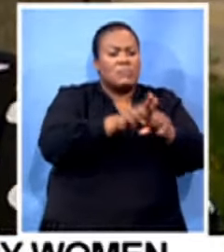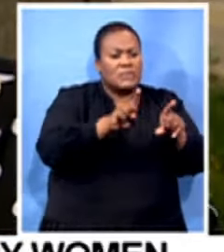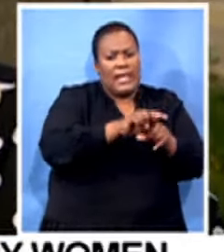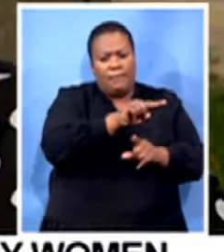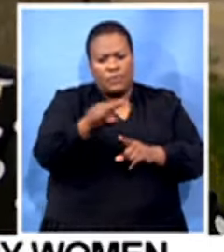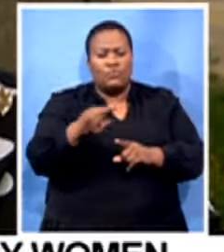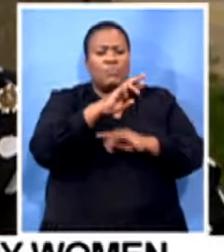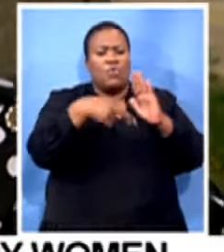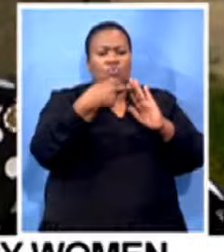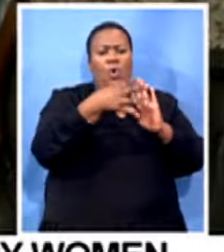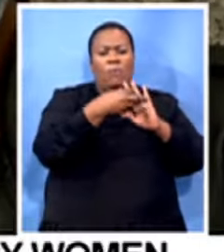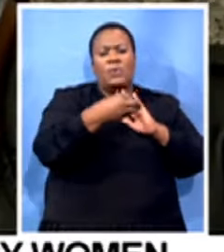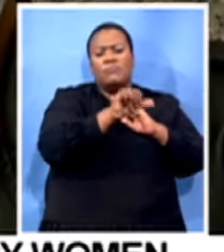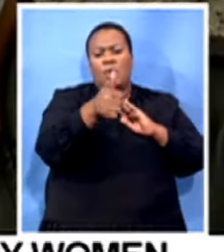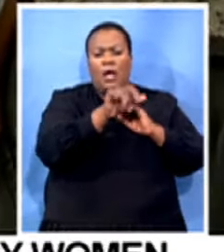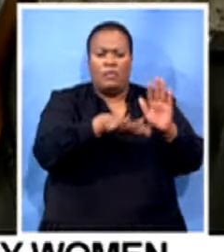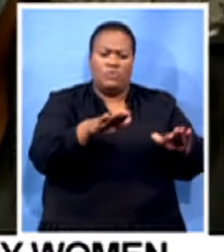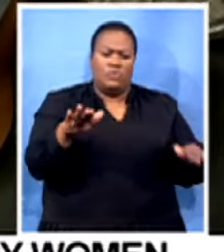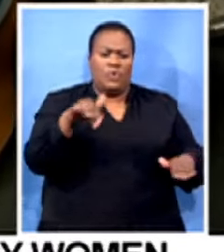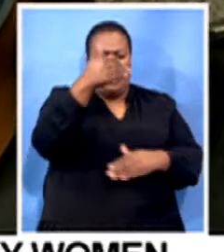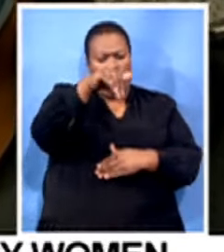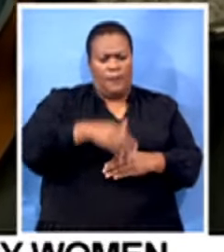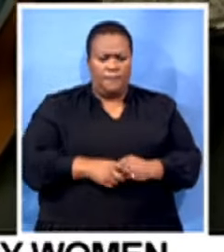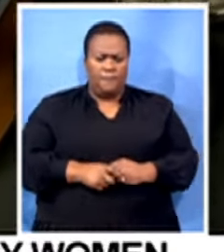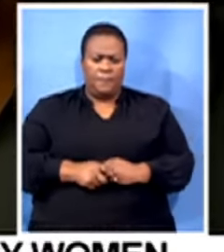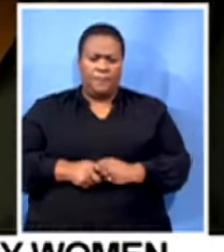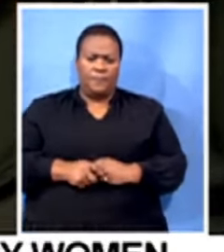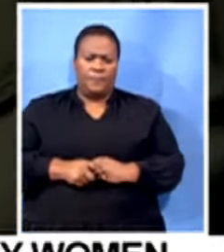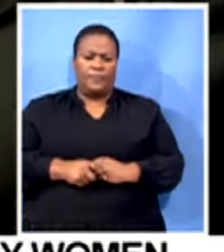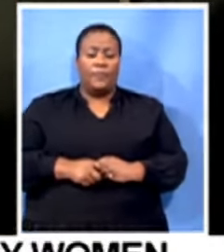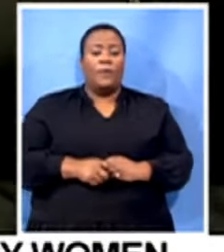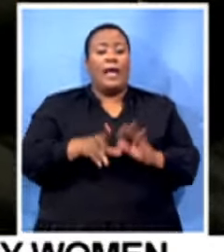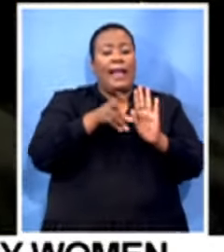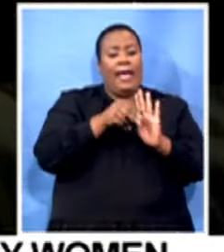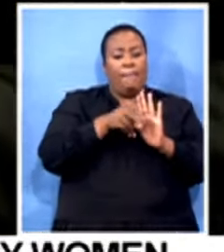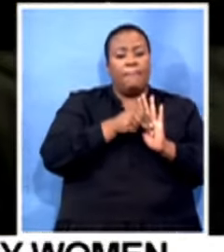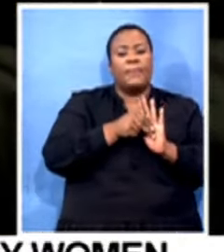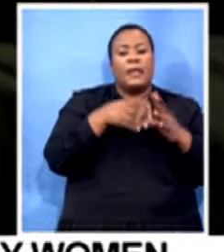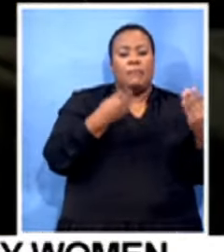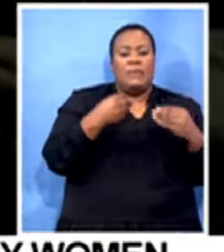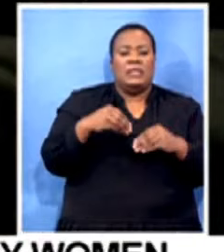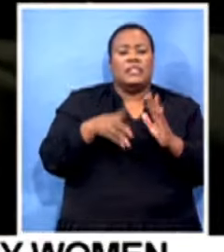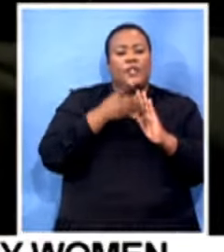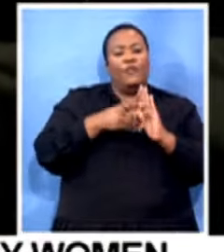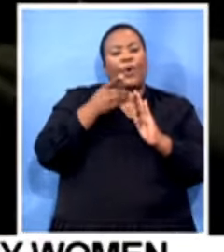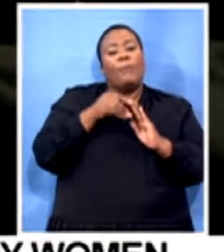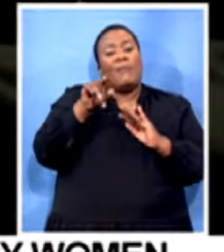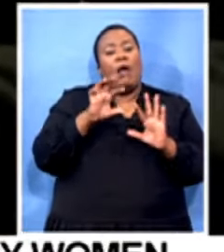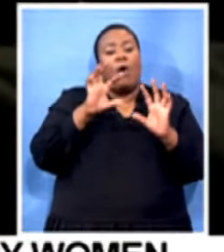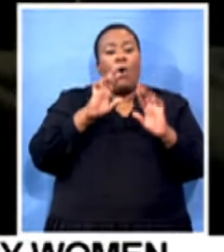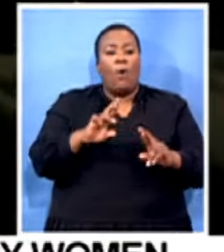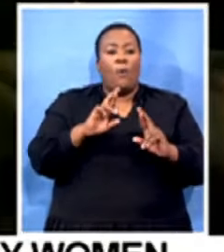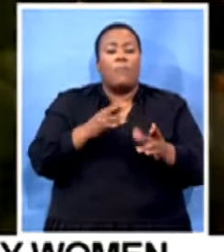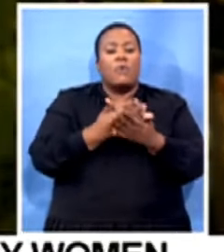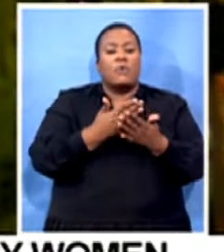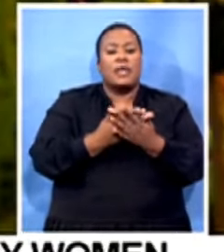Be a role model to more other children out there. An app is being developed, and MKEFA hopes to employ